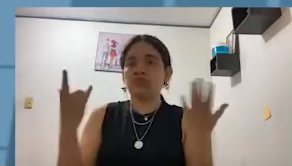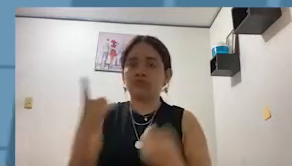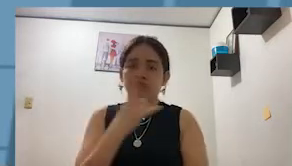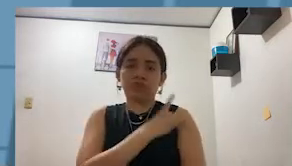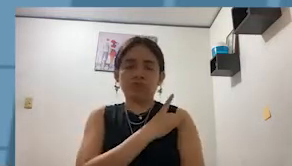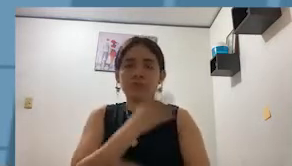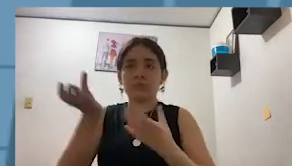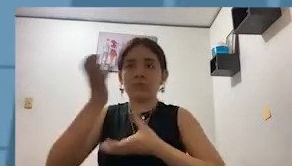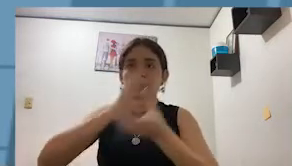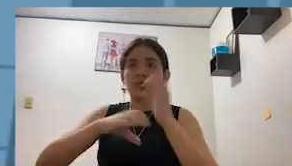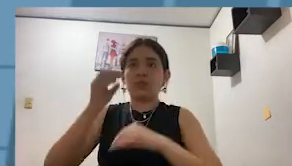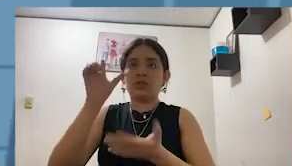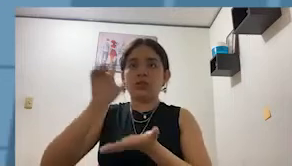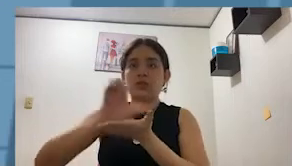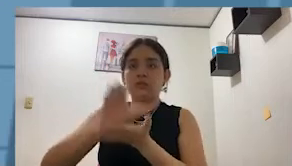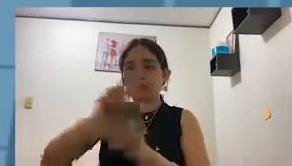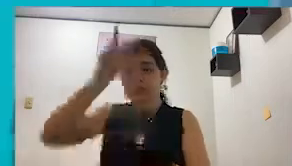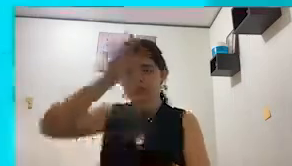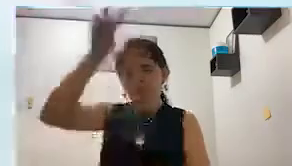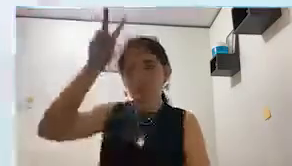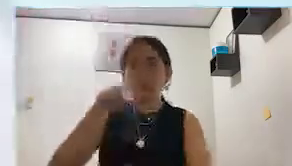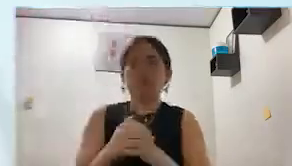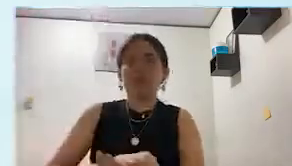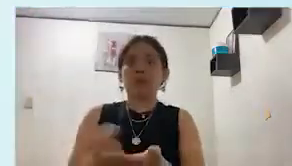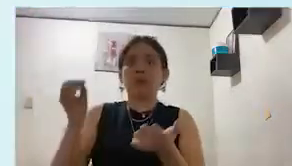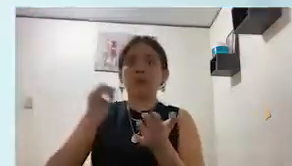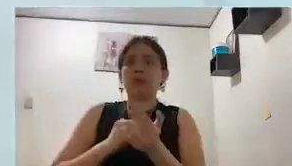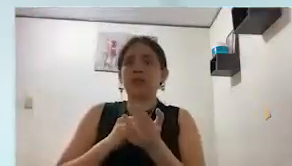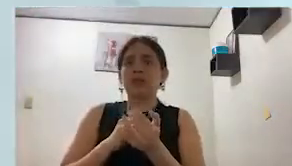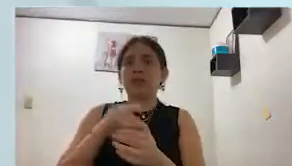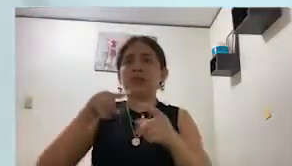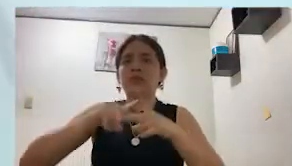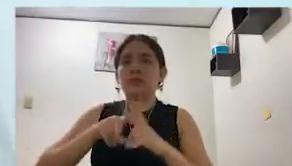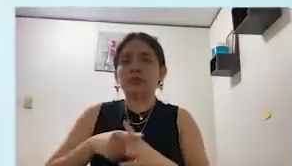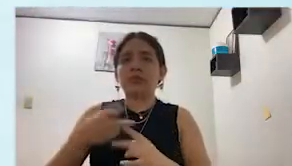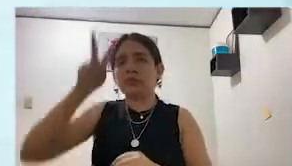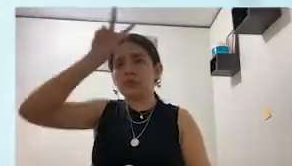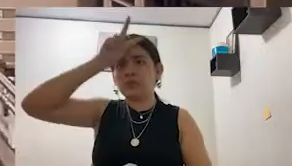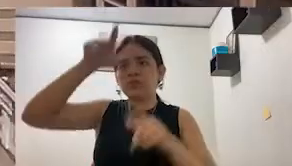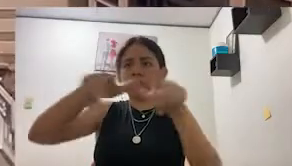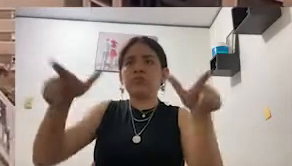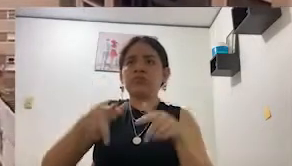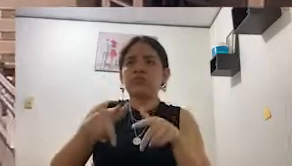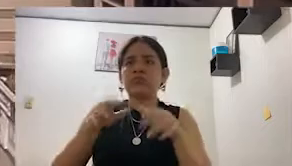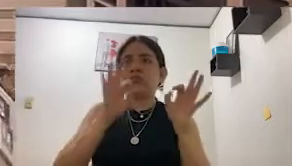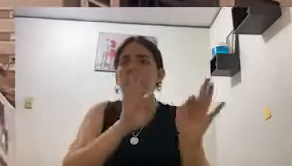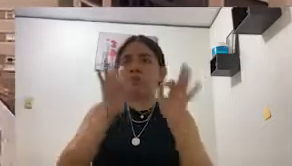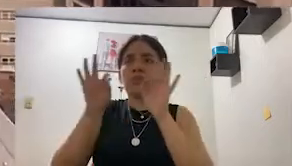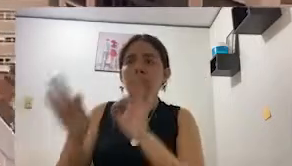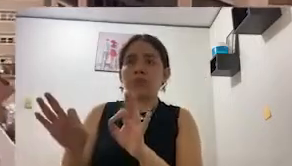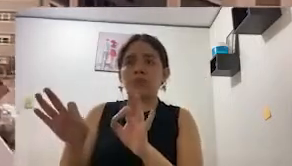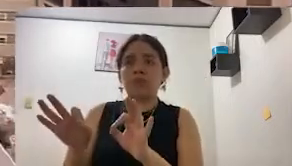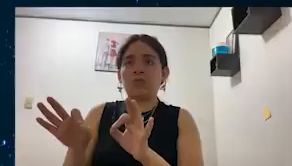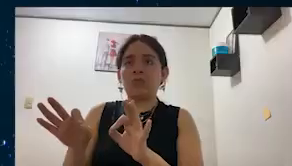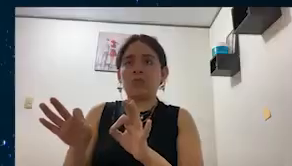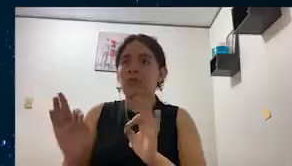of Applied Science from Lima, Peru. More than a decade after the start of the construction boom in Peru, while cities